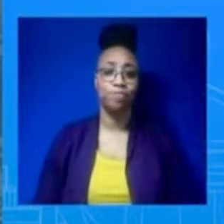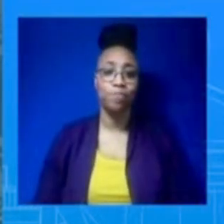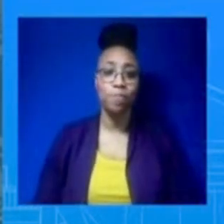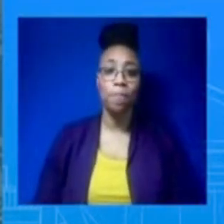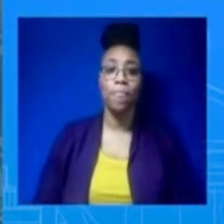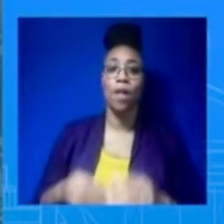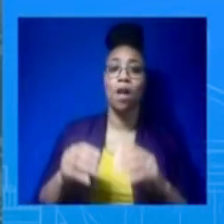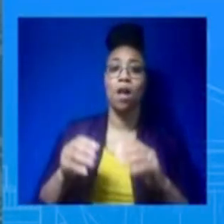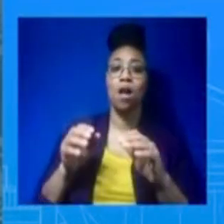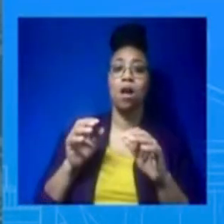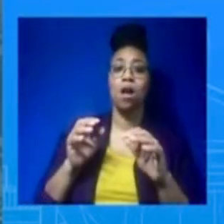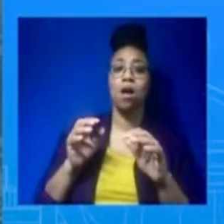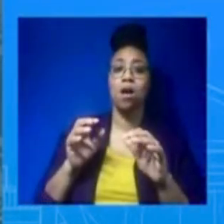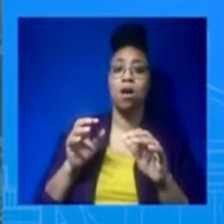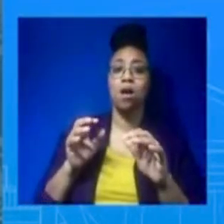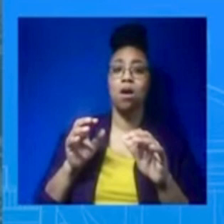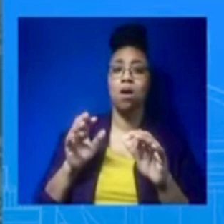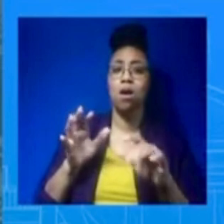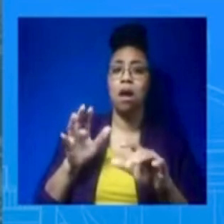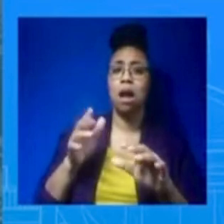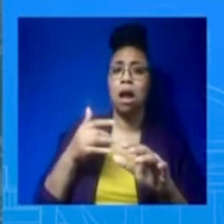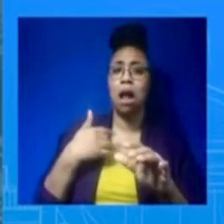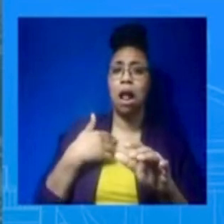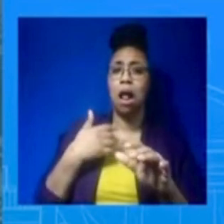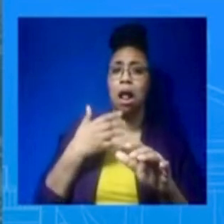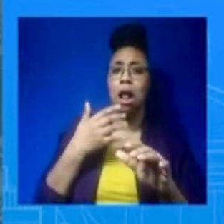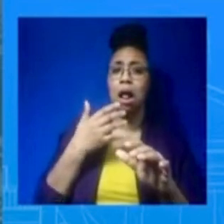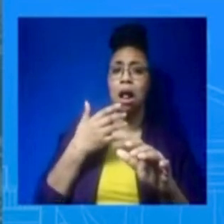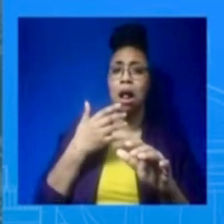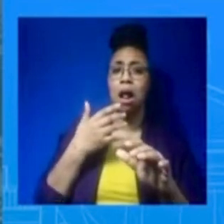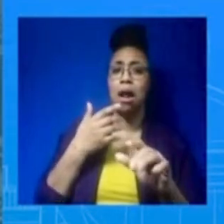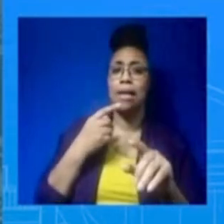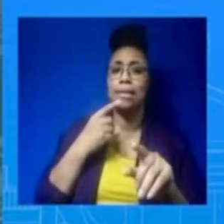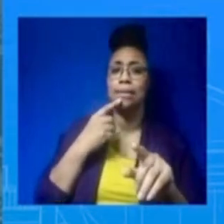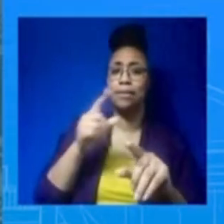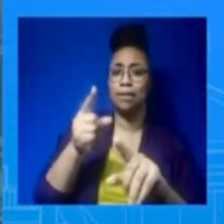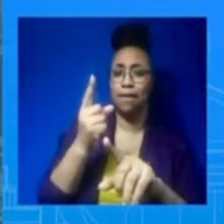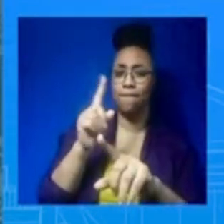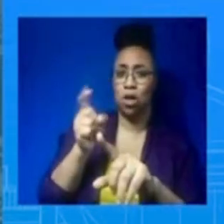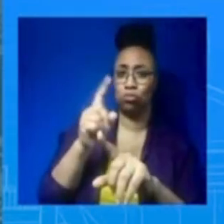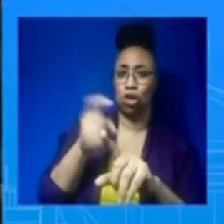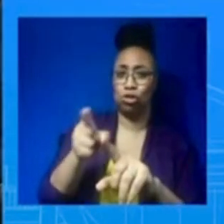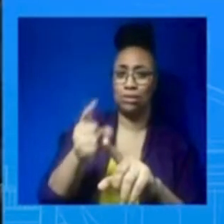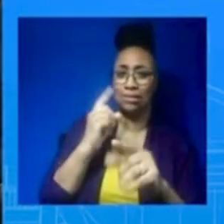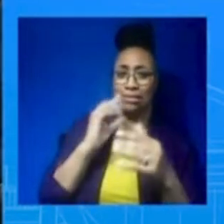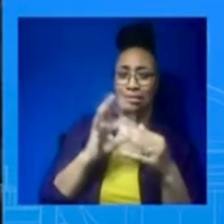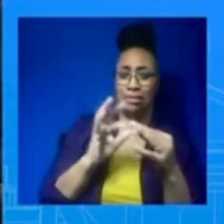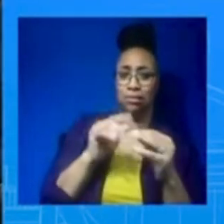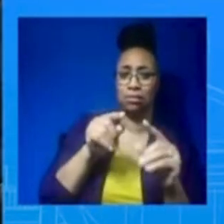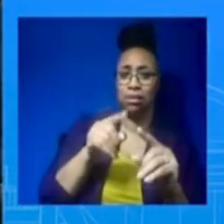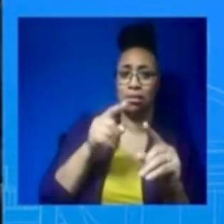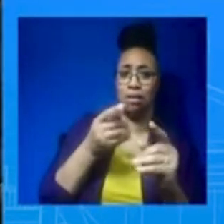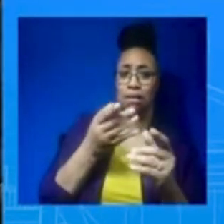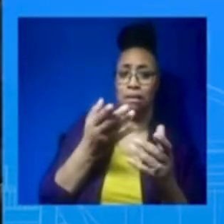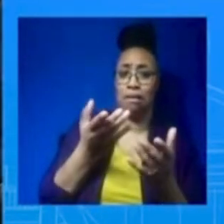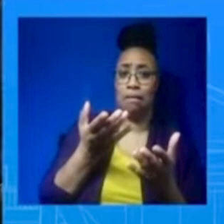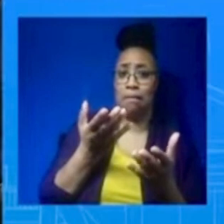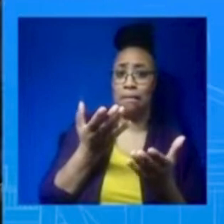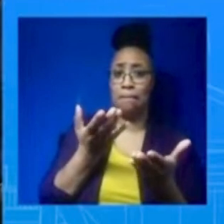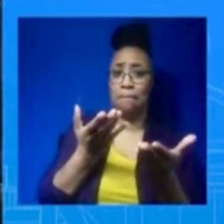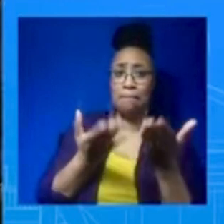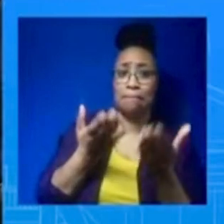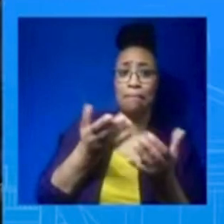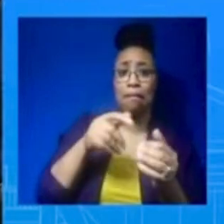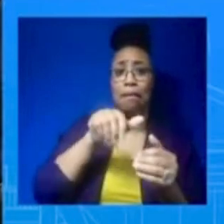to a change to it. And your second question was, how were we tracking these before? Correct. Because the reason why you were able to